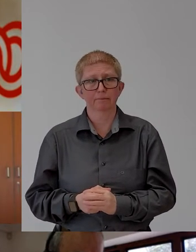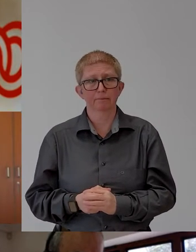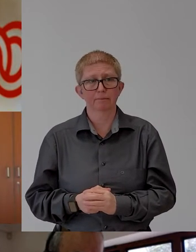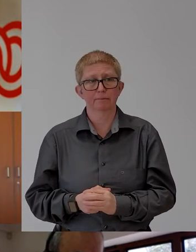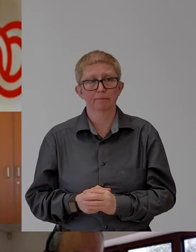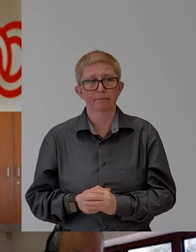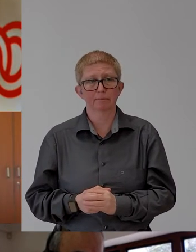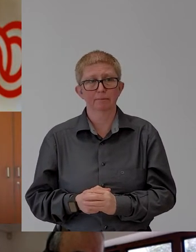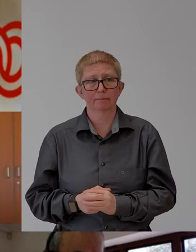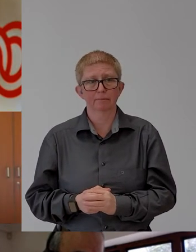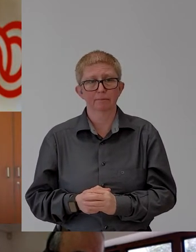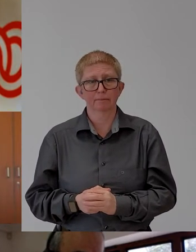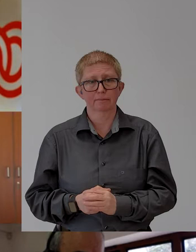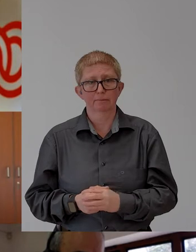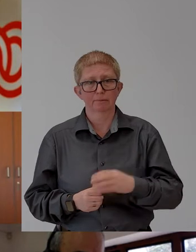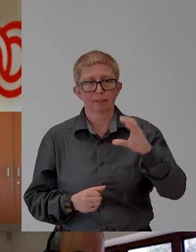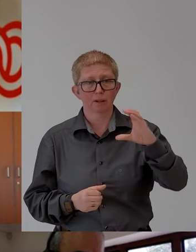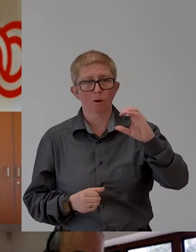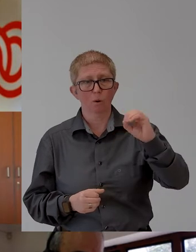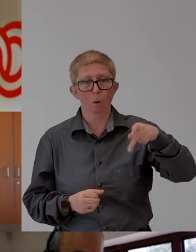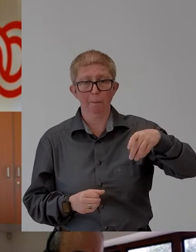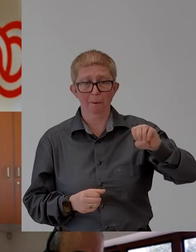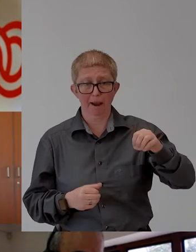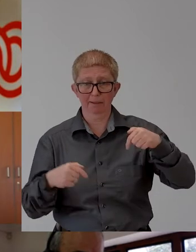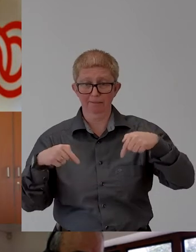The Cope Foundation from Ireland please.